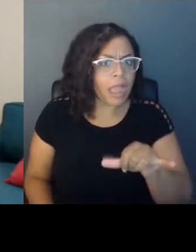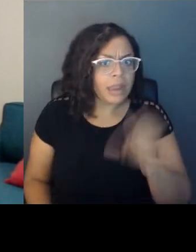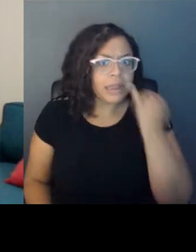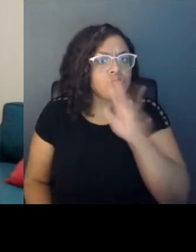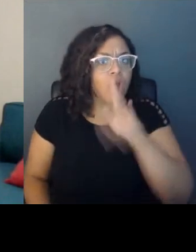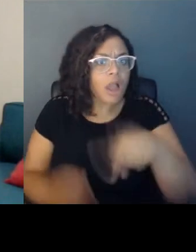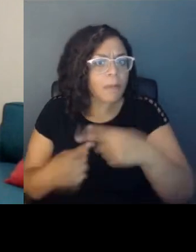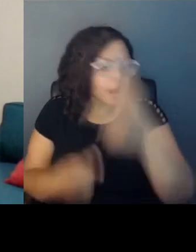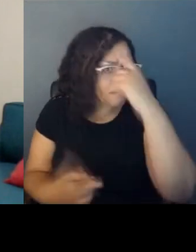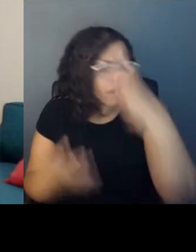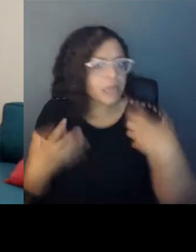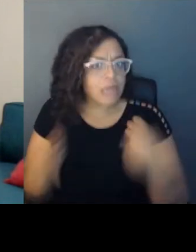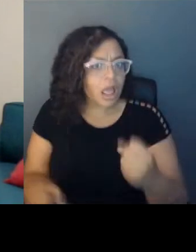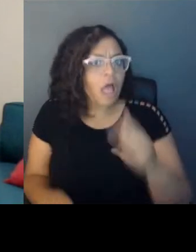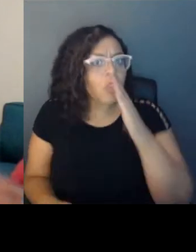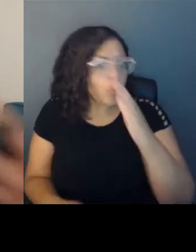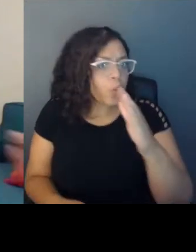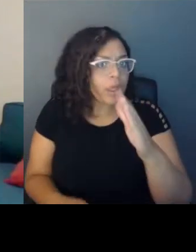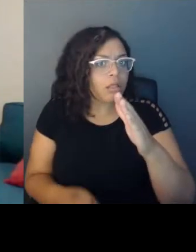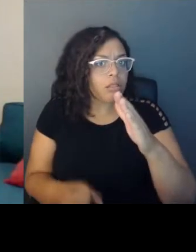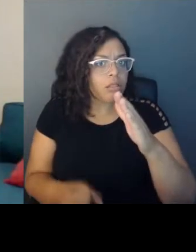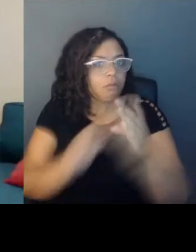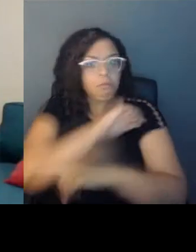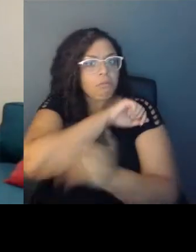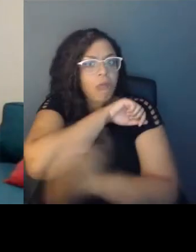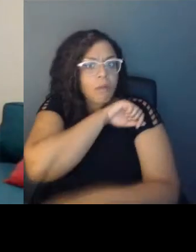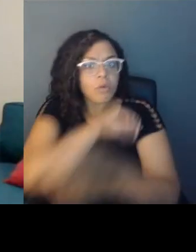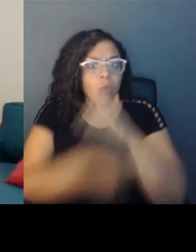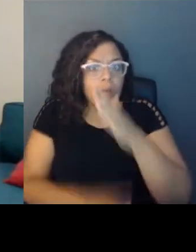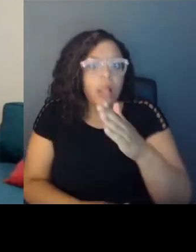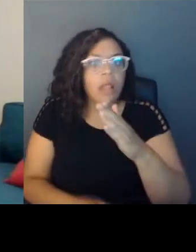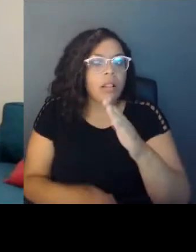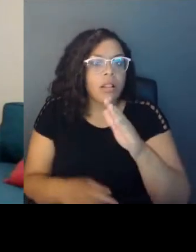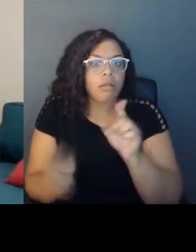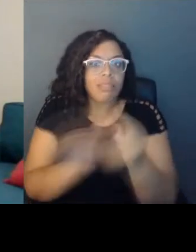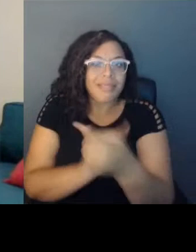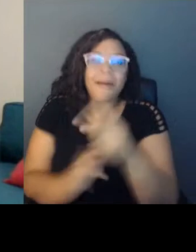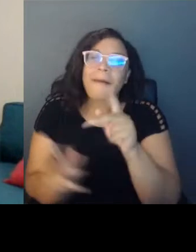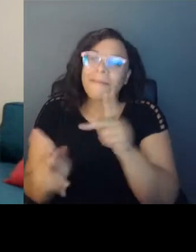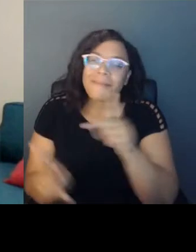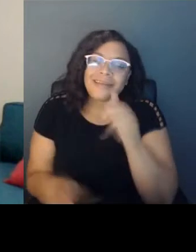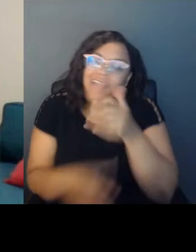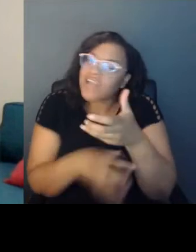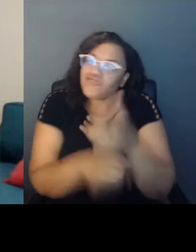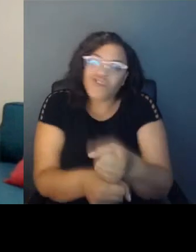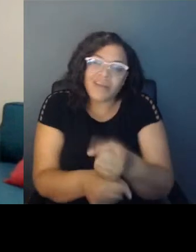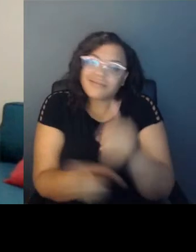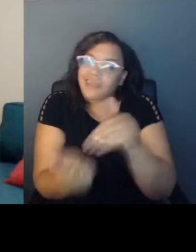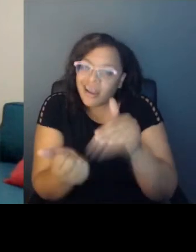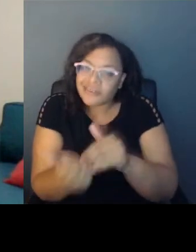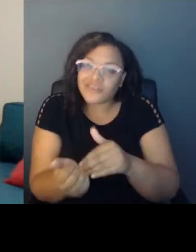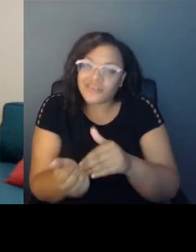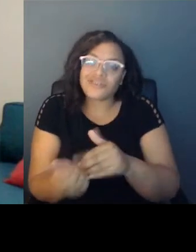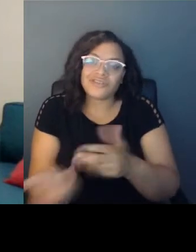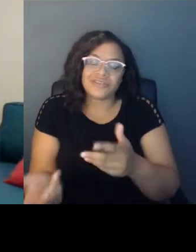put your feelings out in the street. And there's a mistrust for physicians and medicine across the board, but especially for psychiatrists